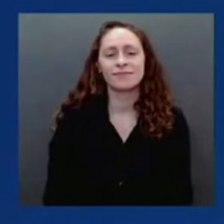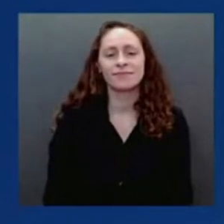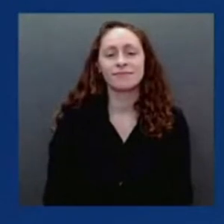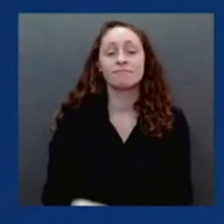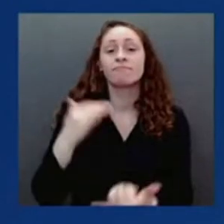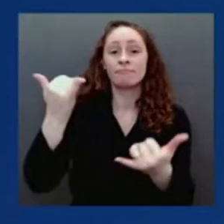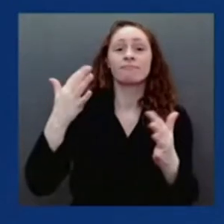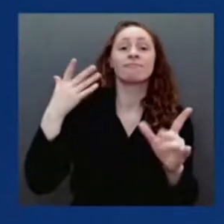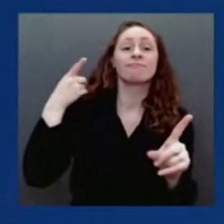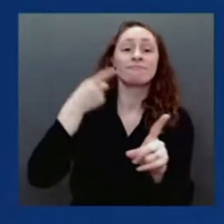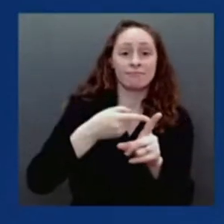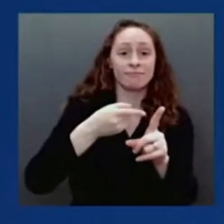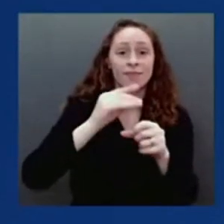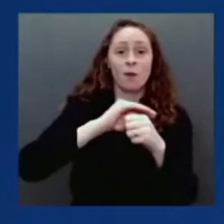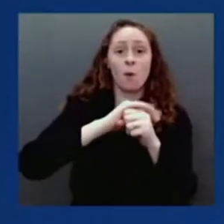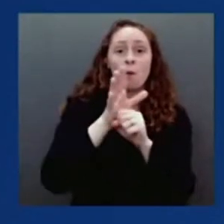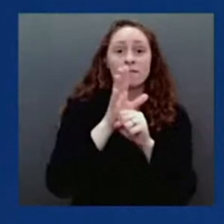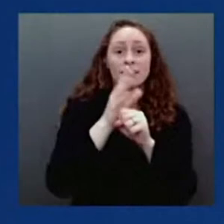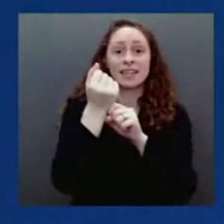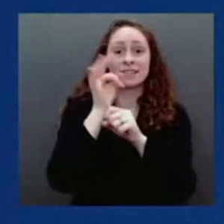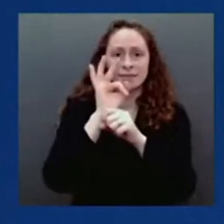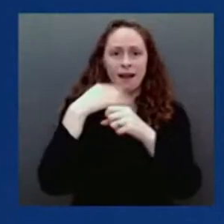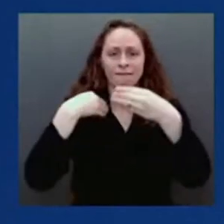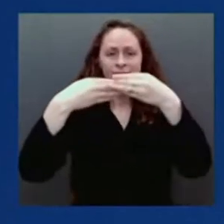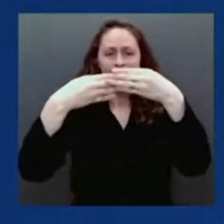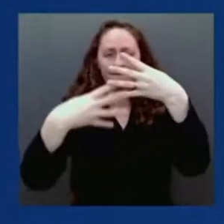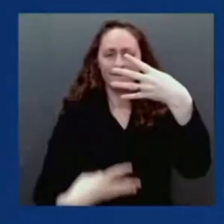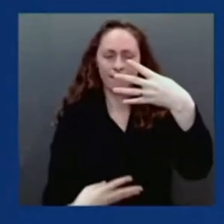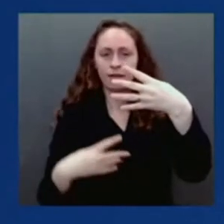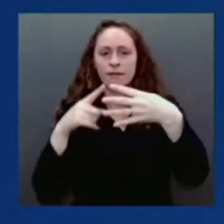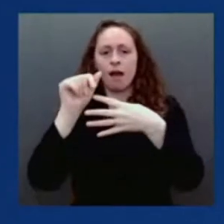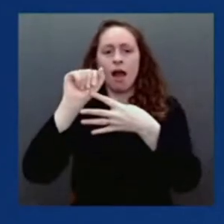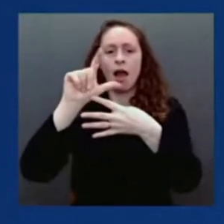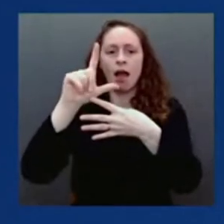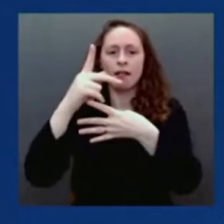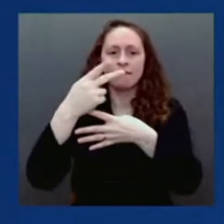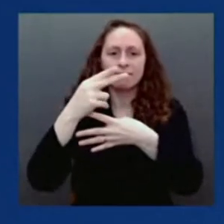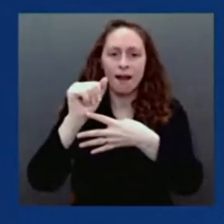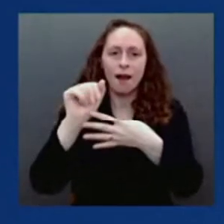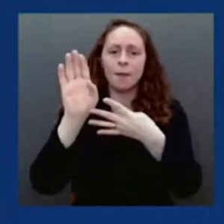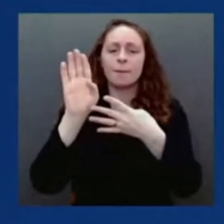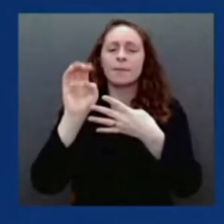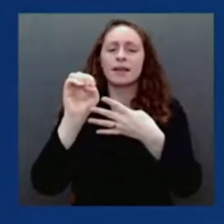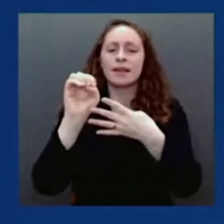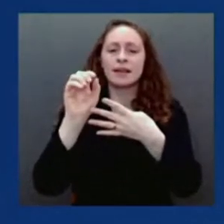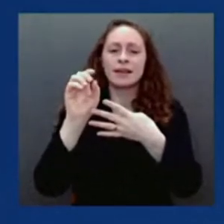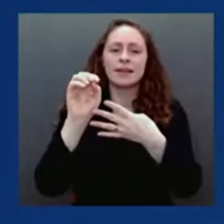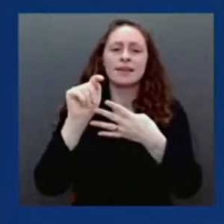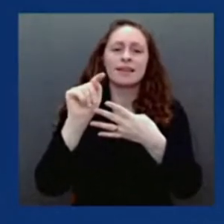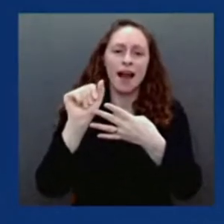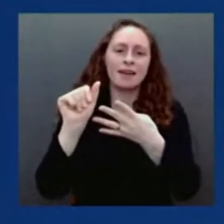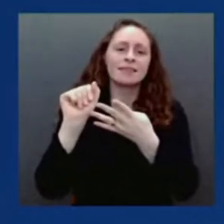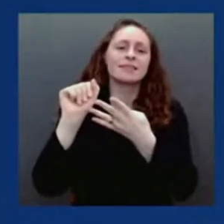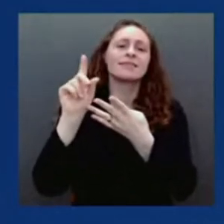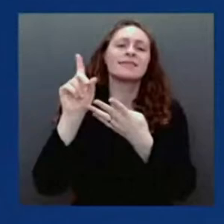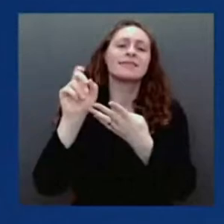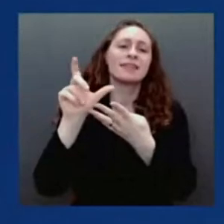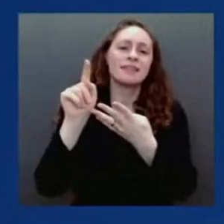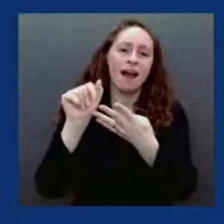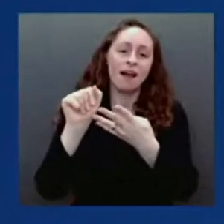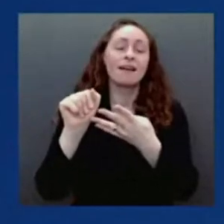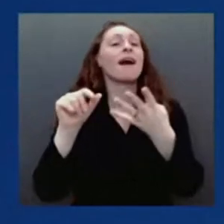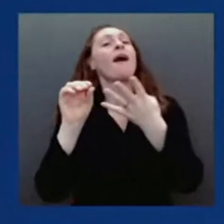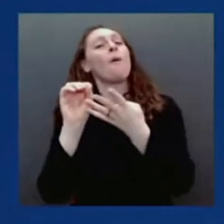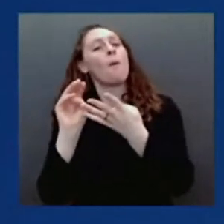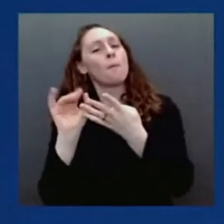obviously, innovative approaches are needed to induce broad and durable protection against coronaviruses that are known and